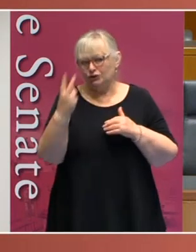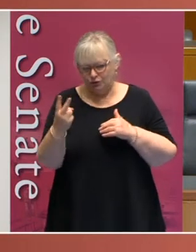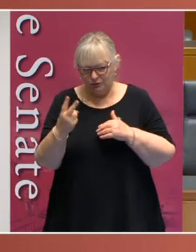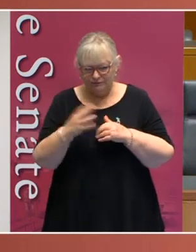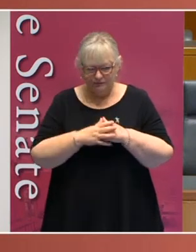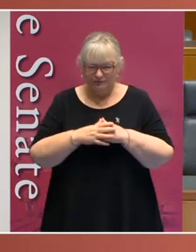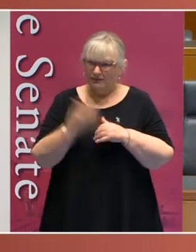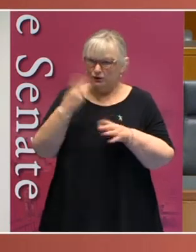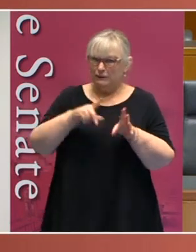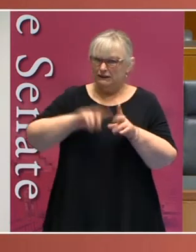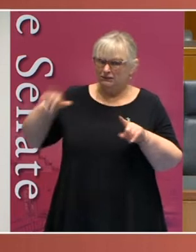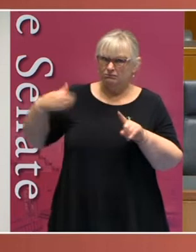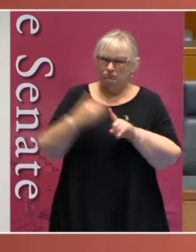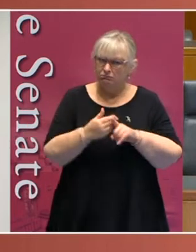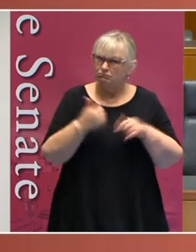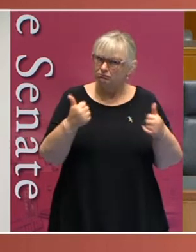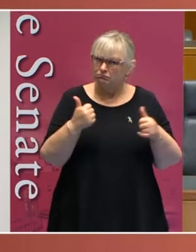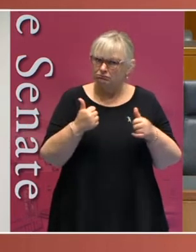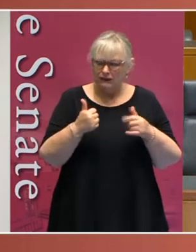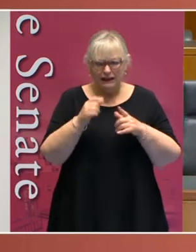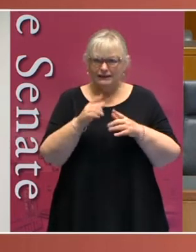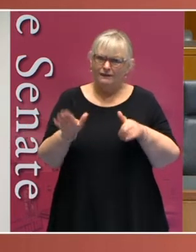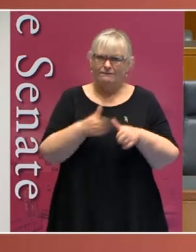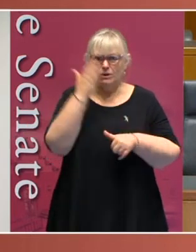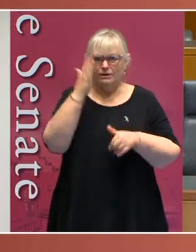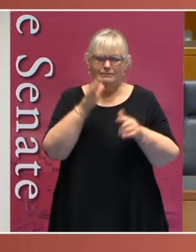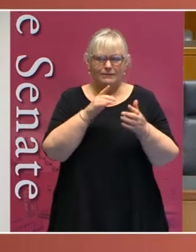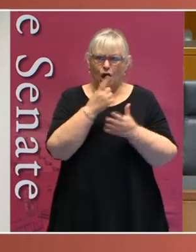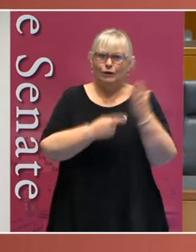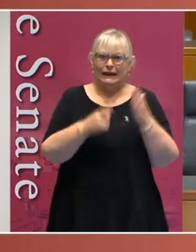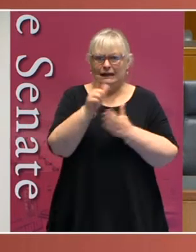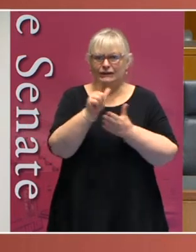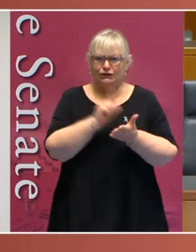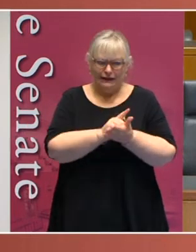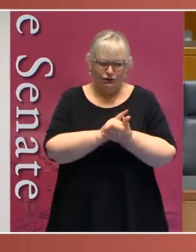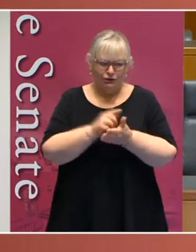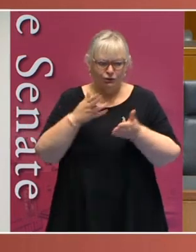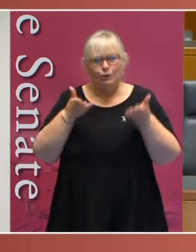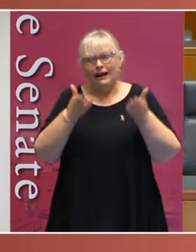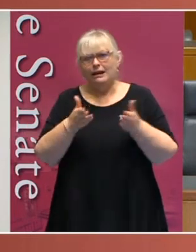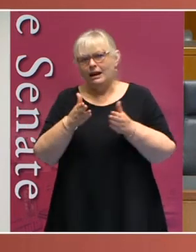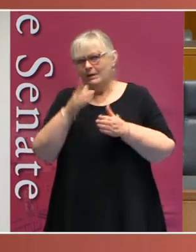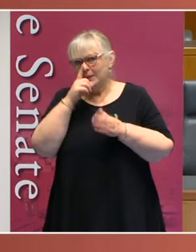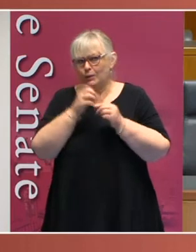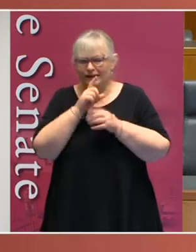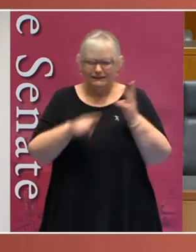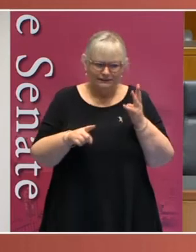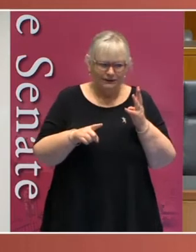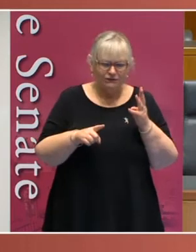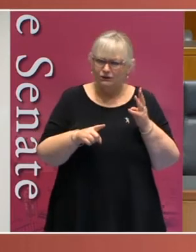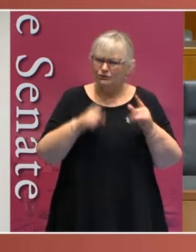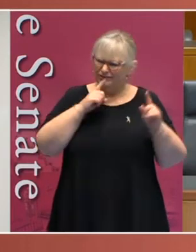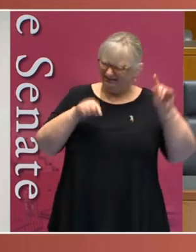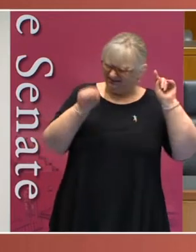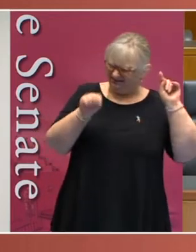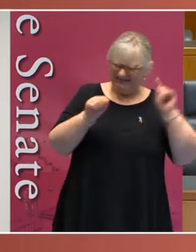over two decades has served as the primary piece of legislation enabling disabled people to flag discrimination